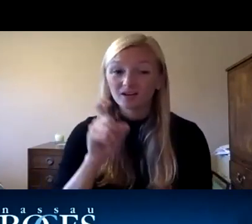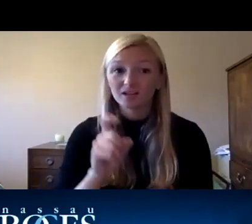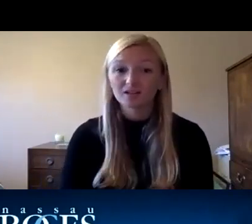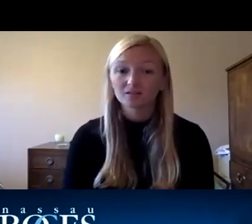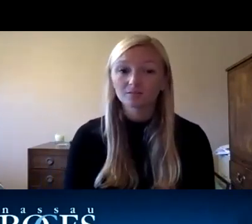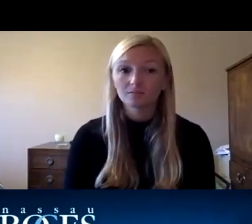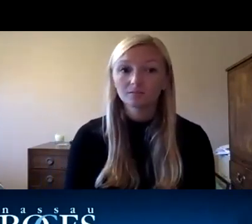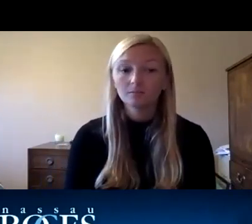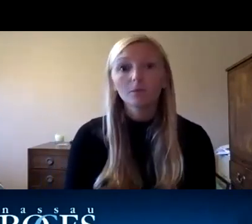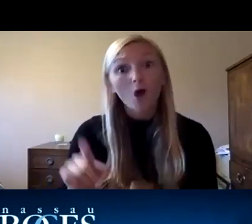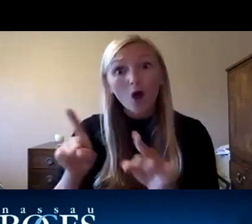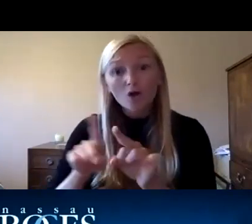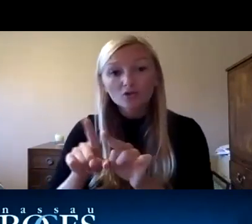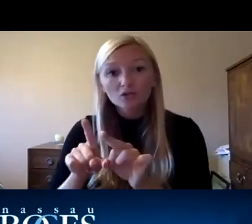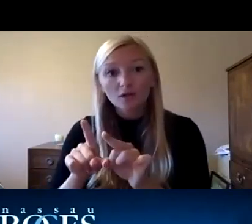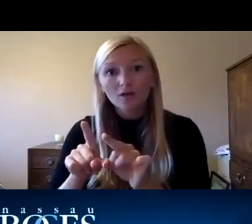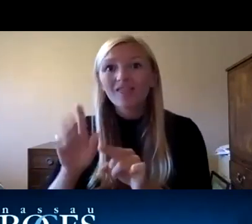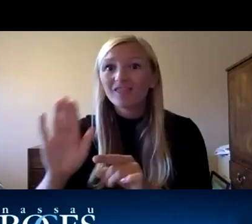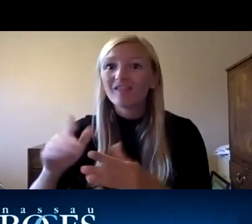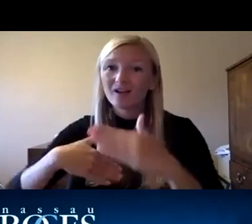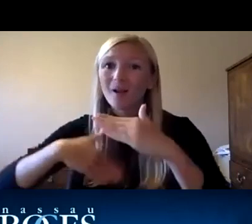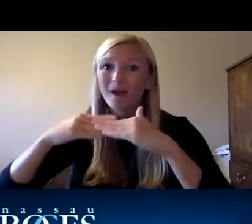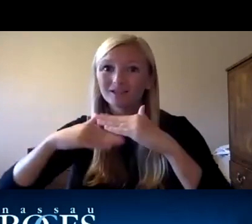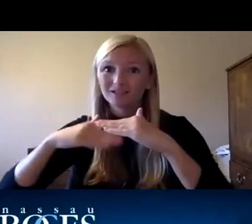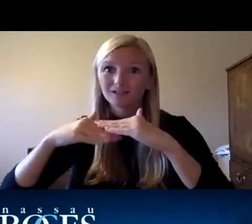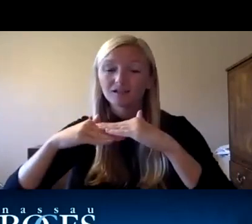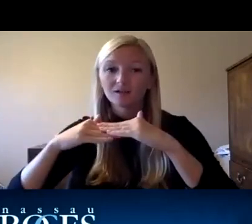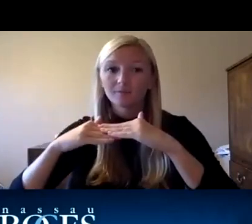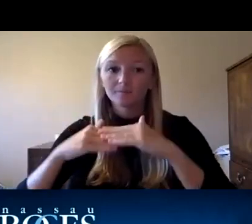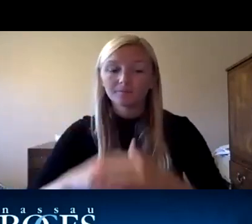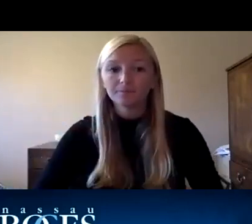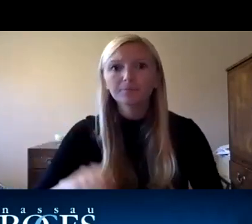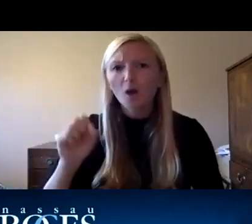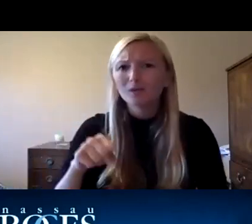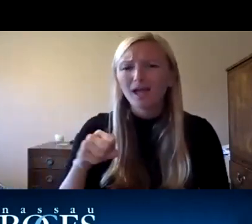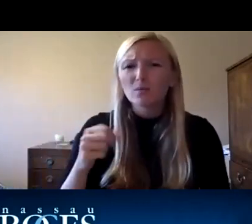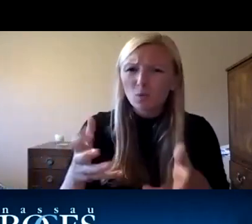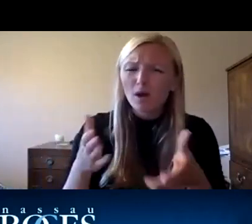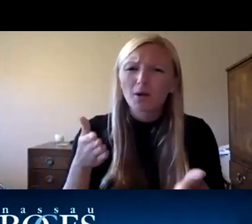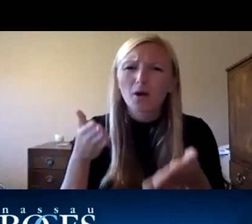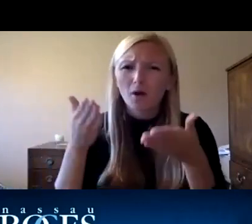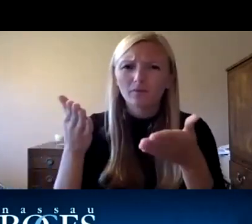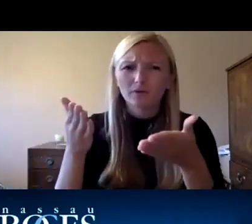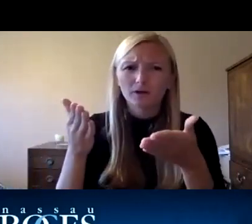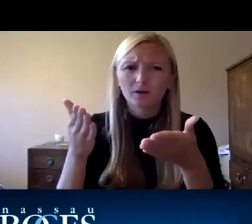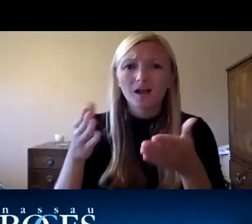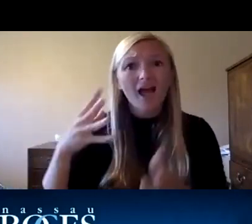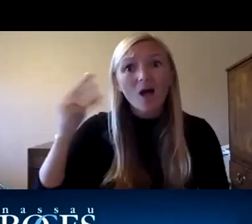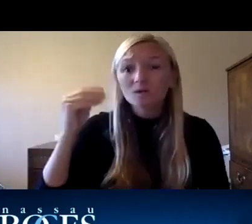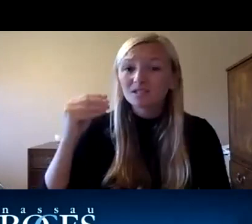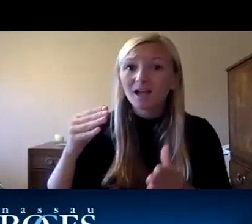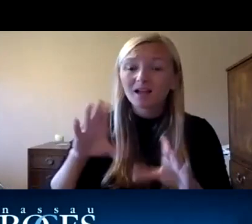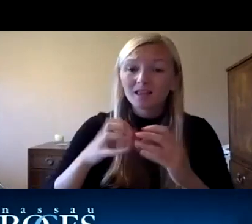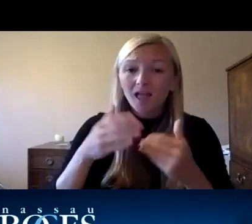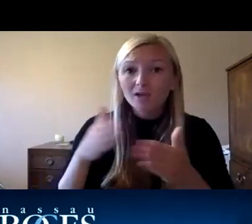in the end but also what they have the capacity to accomplish so by saying yeah we want to be able to offer um outdoor classrooms and